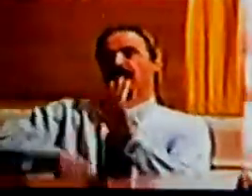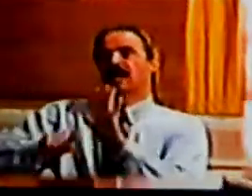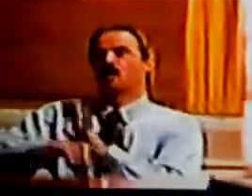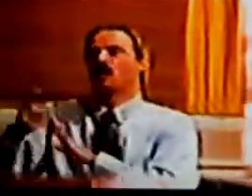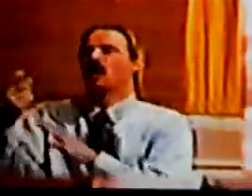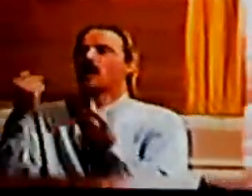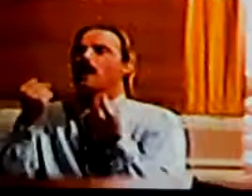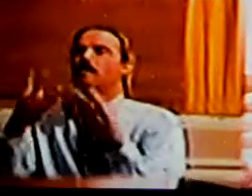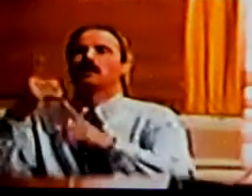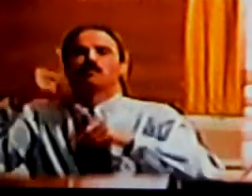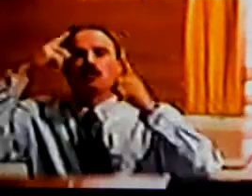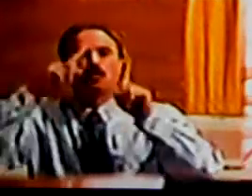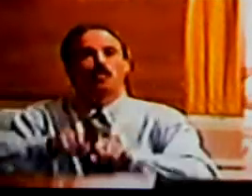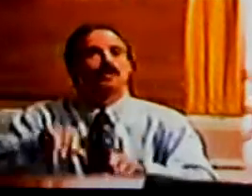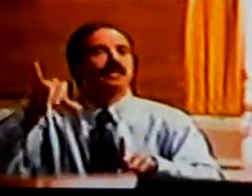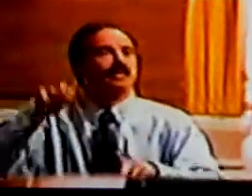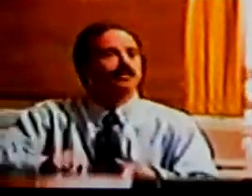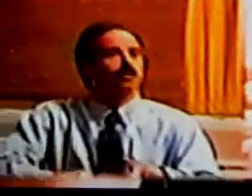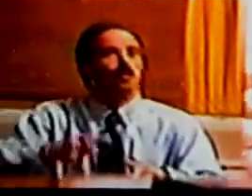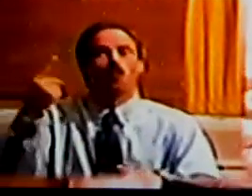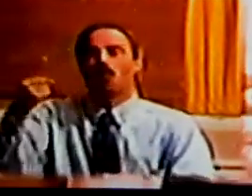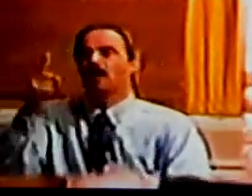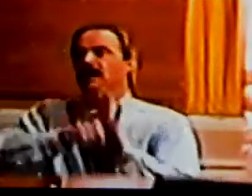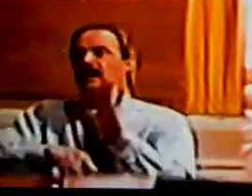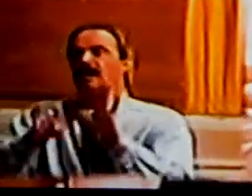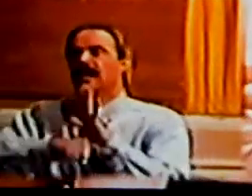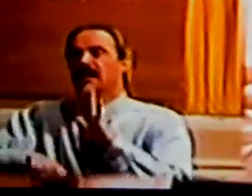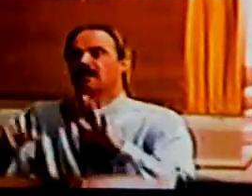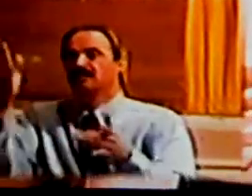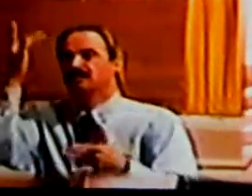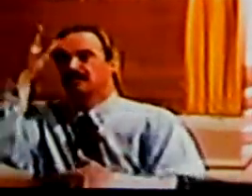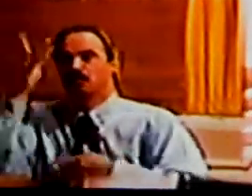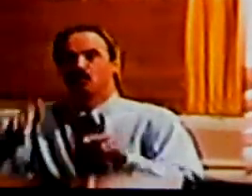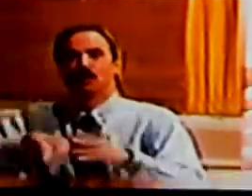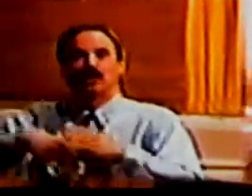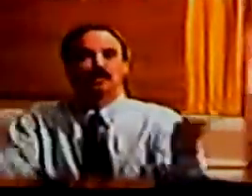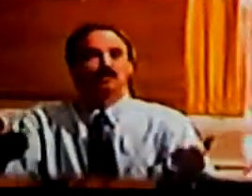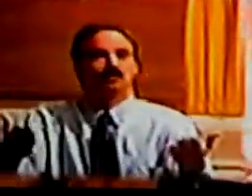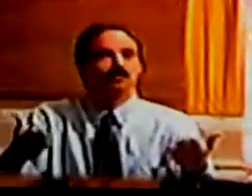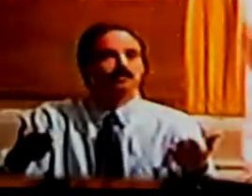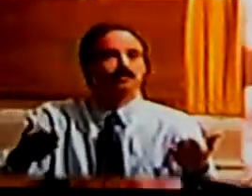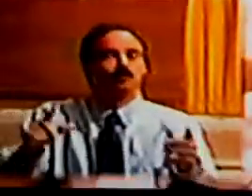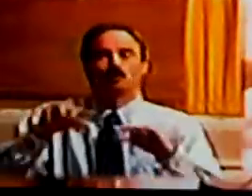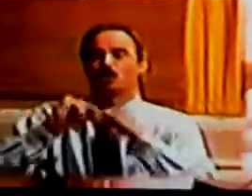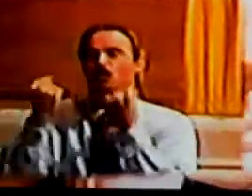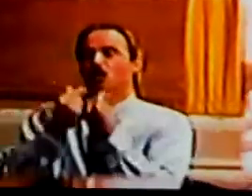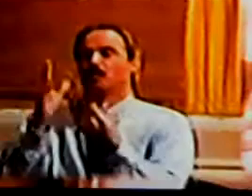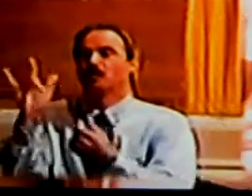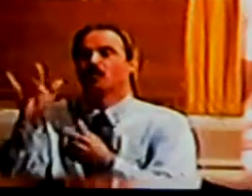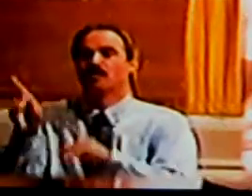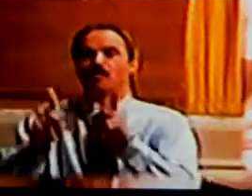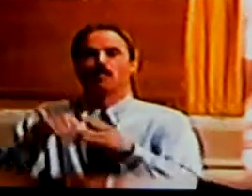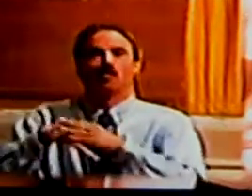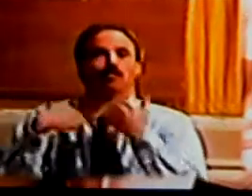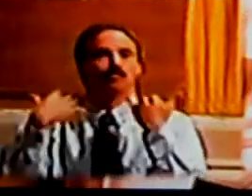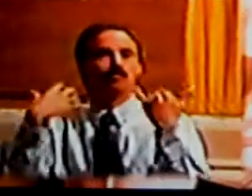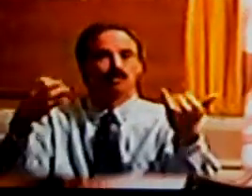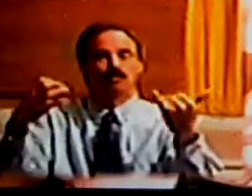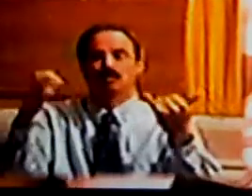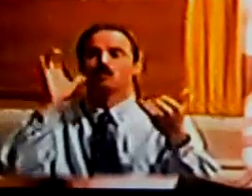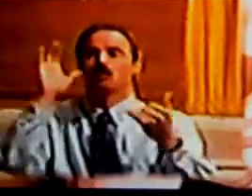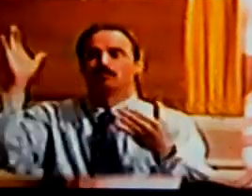yes or no can i take one negative toxic jaundiced lowlife person put them in a group of 25 they can bring the morale of the whole unit down yes or no